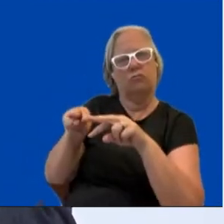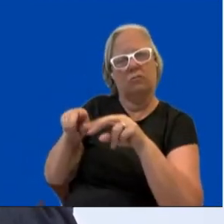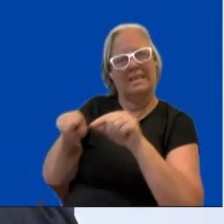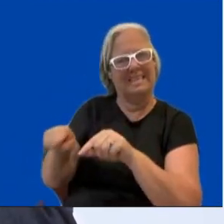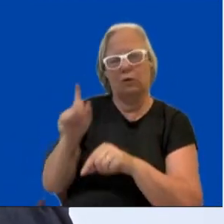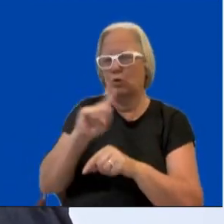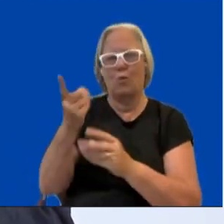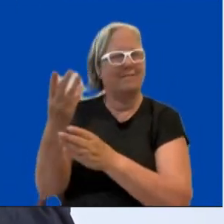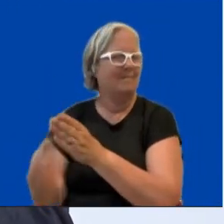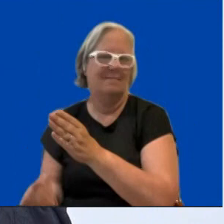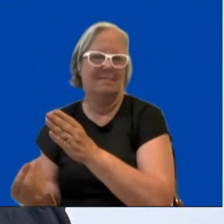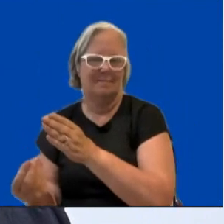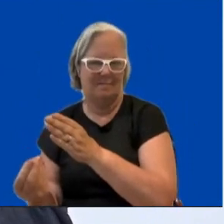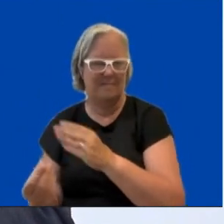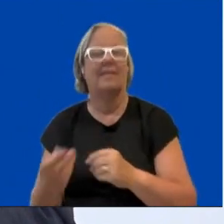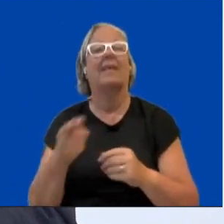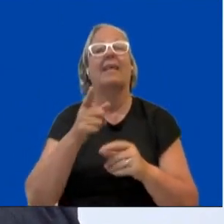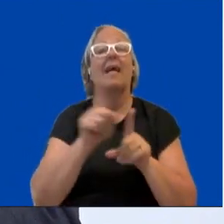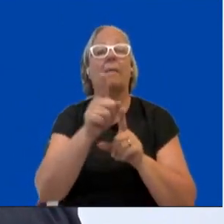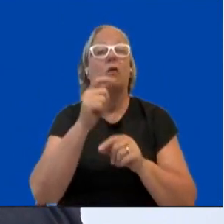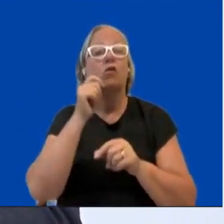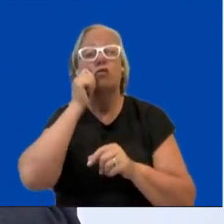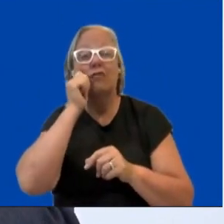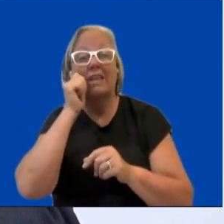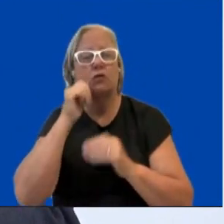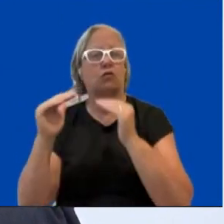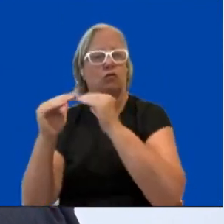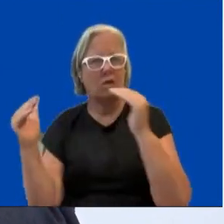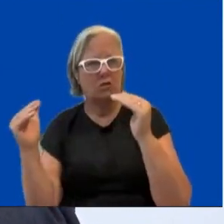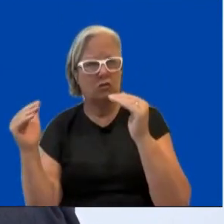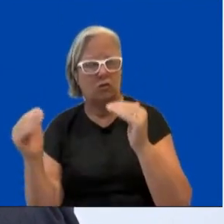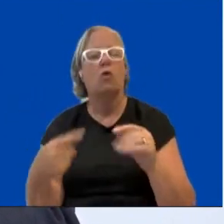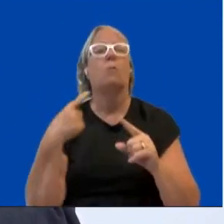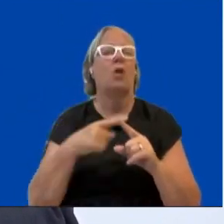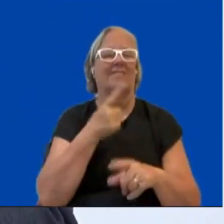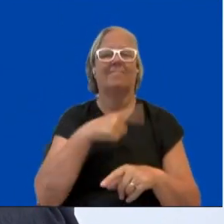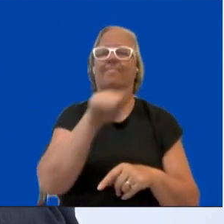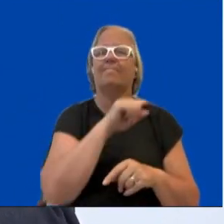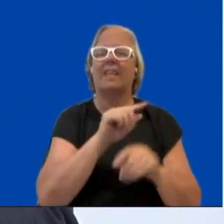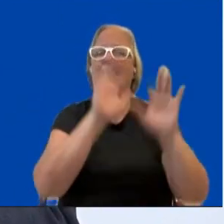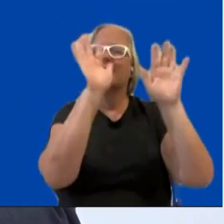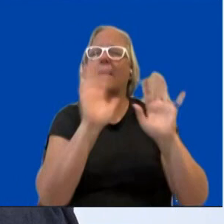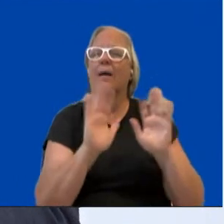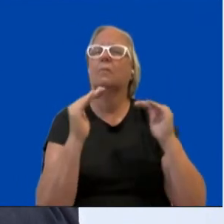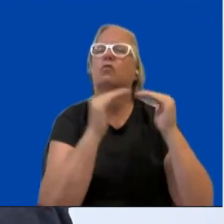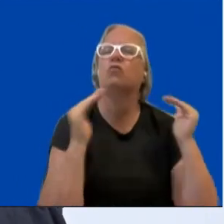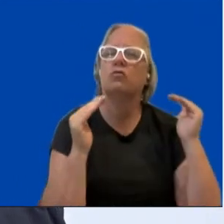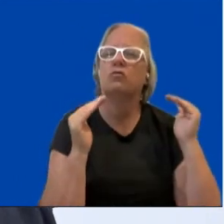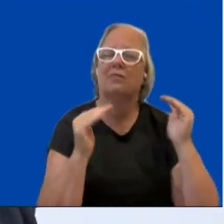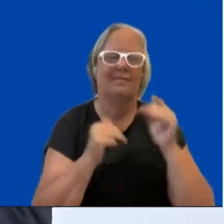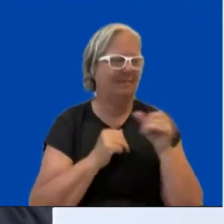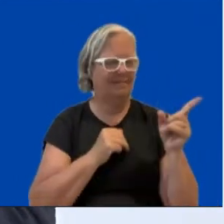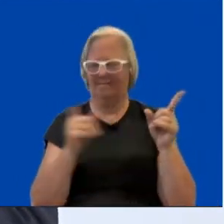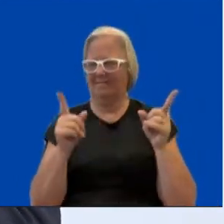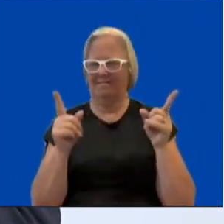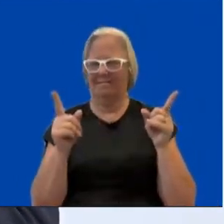racial justice and climate justice. And we're going to continue that journey to expand our knowledge and our understanding of how these different elements are